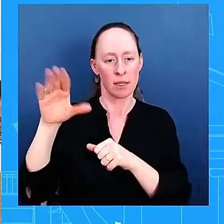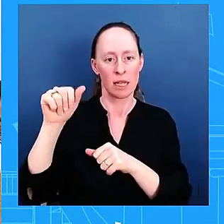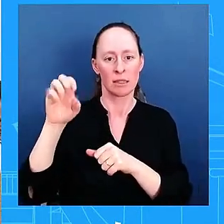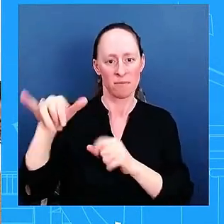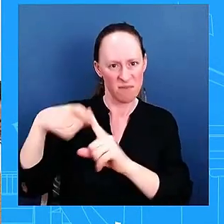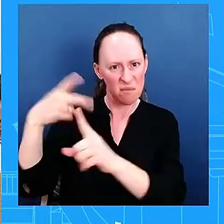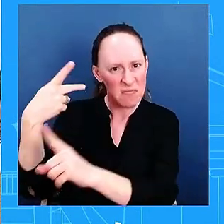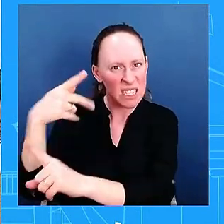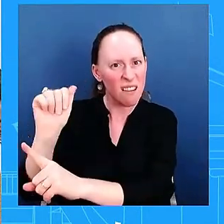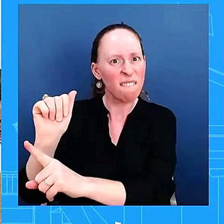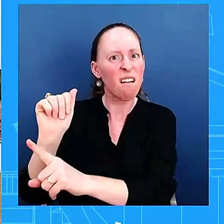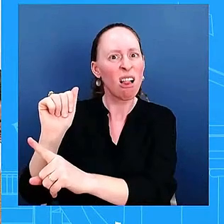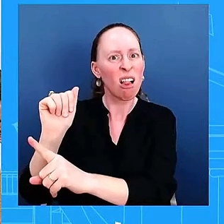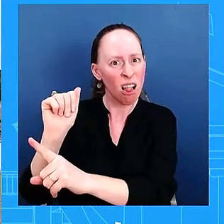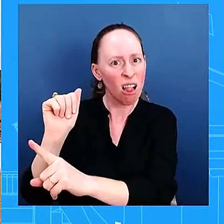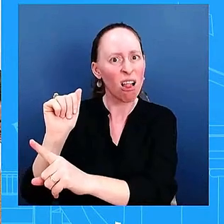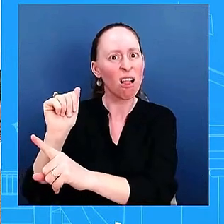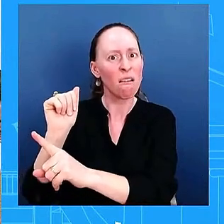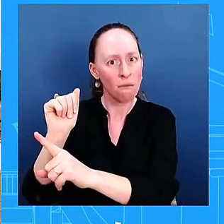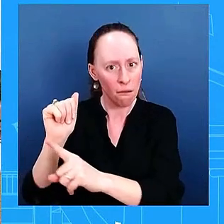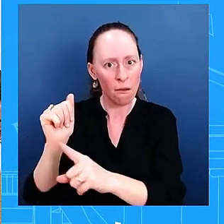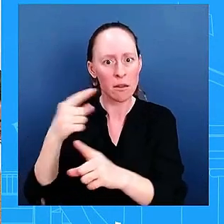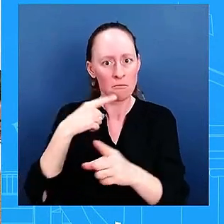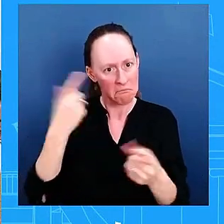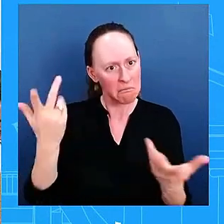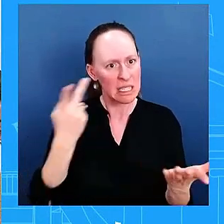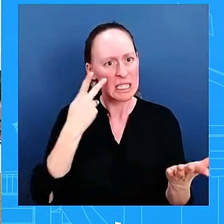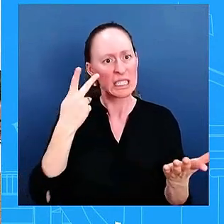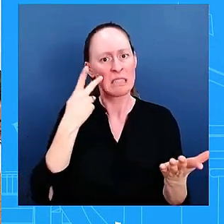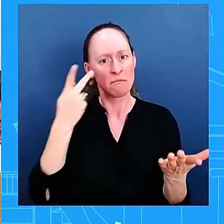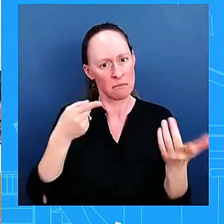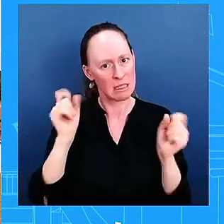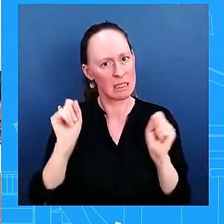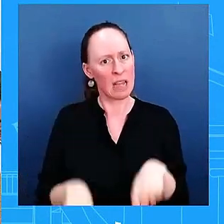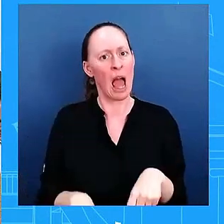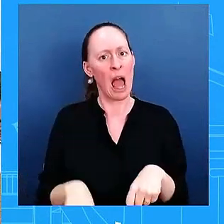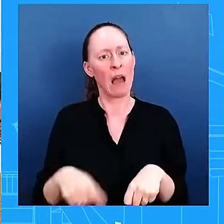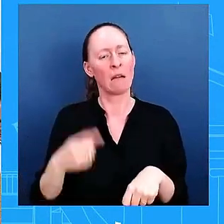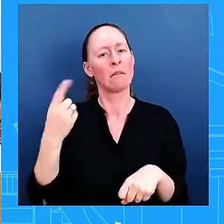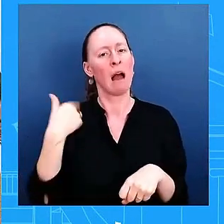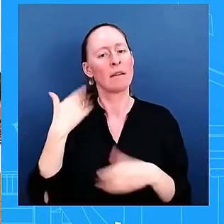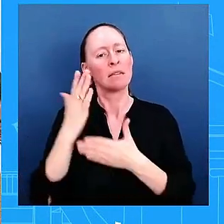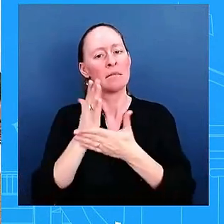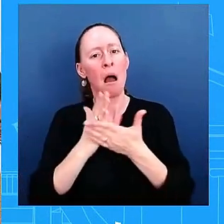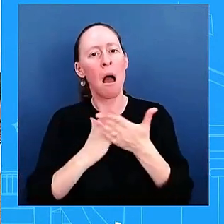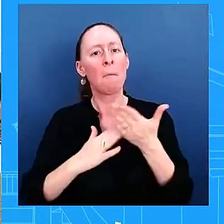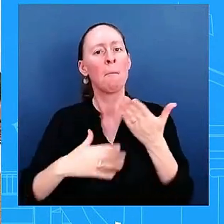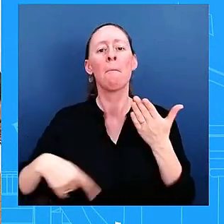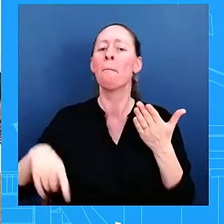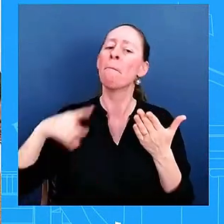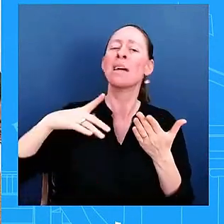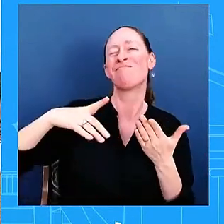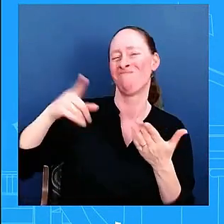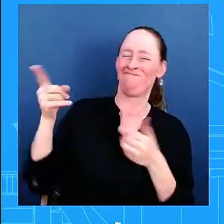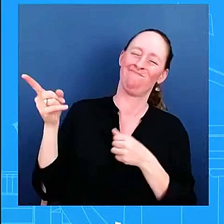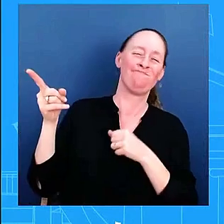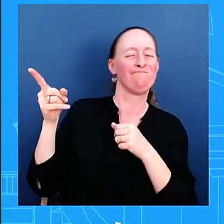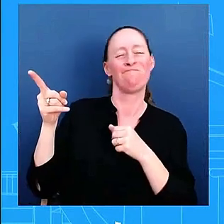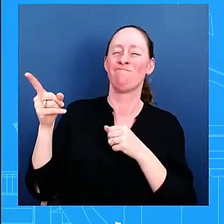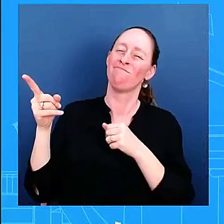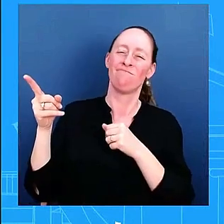president as the leader of the democratic party have any thoughts about members of his own party talking about how much they've worked with president trump in the past no